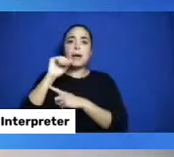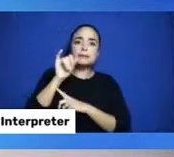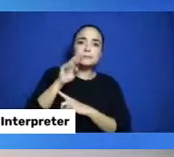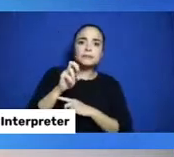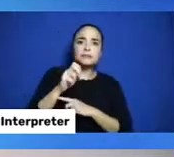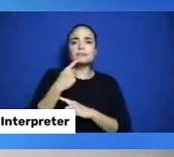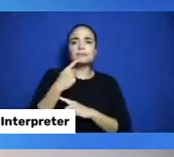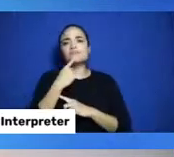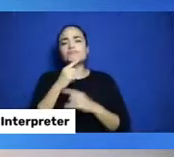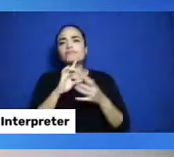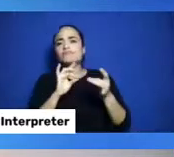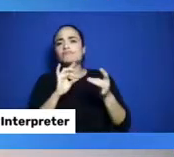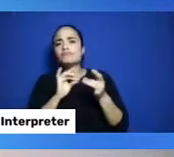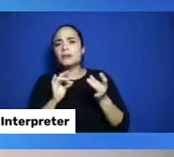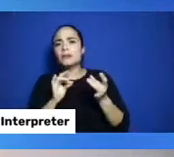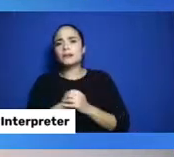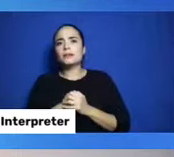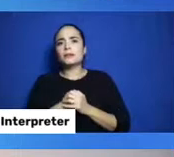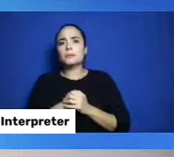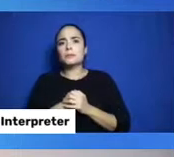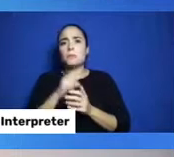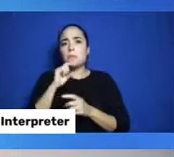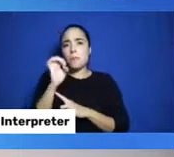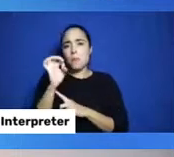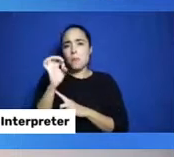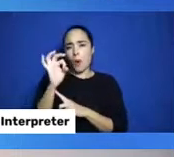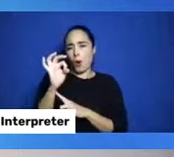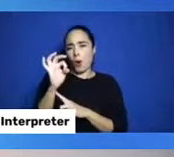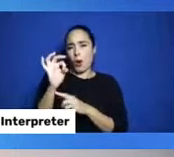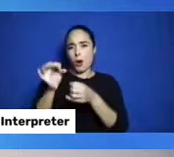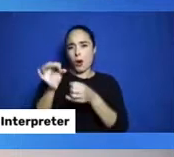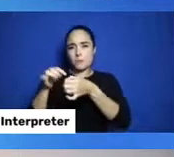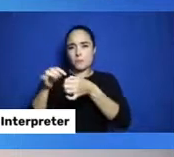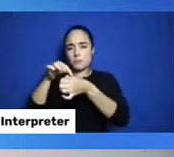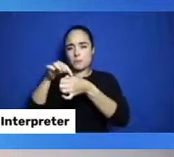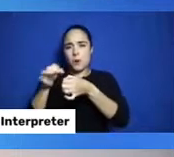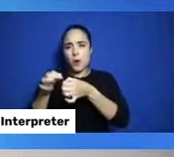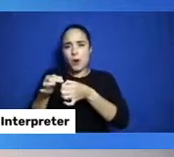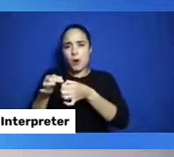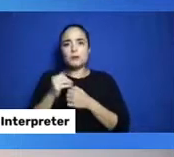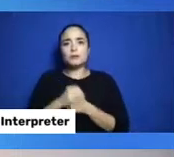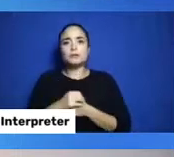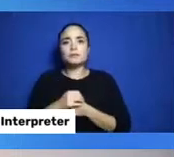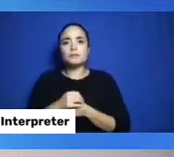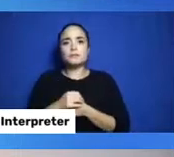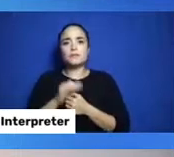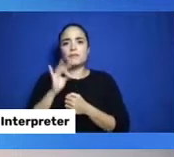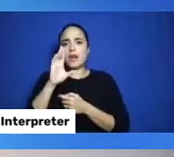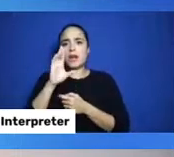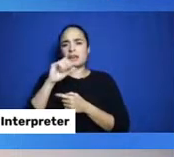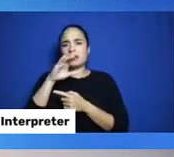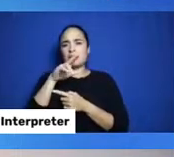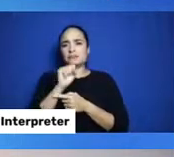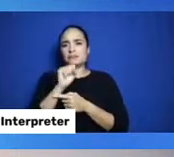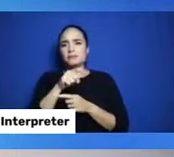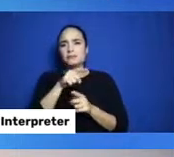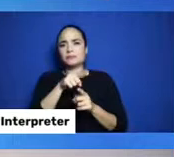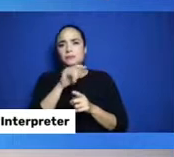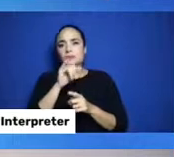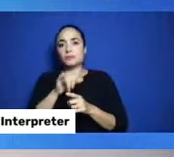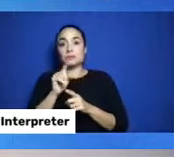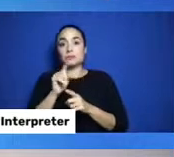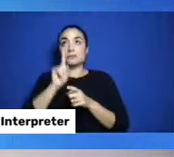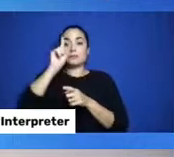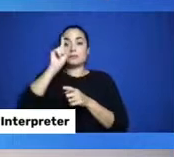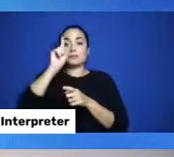hole. And, Francis, there's a hole at the top. And the hole creates a